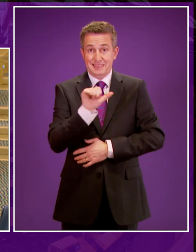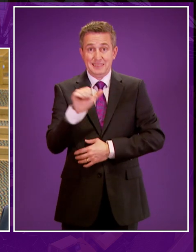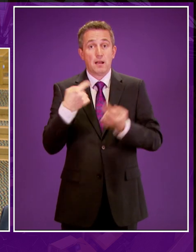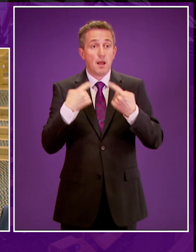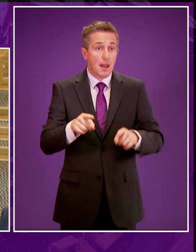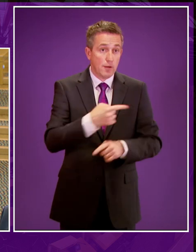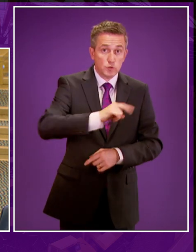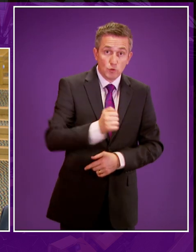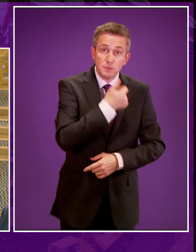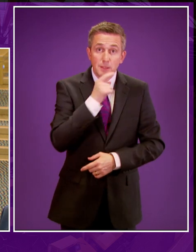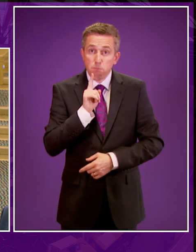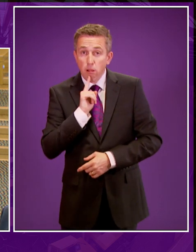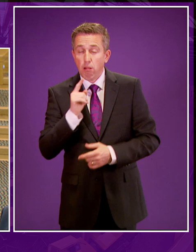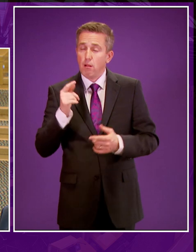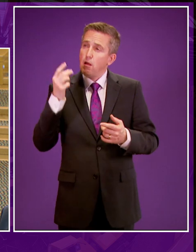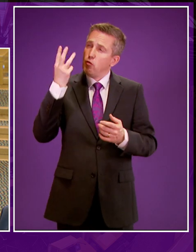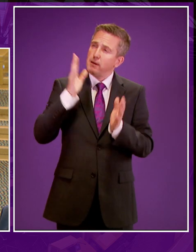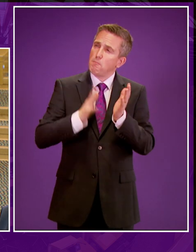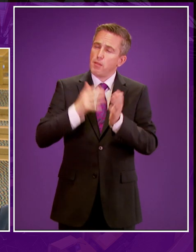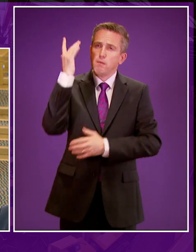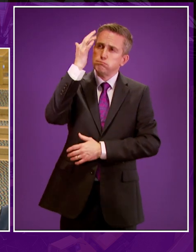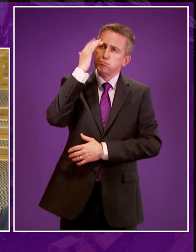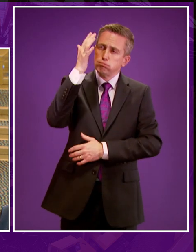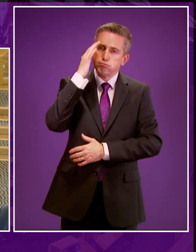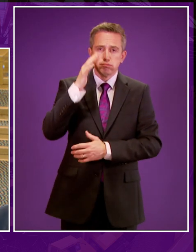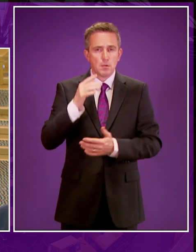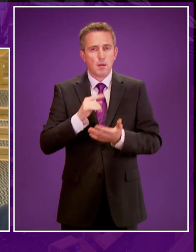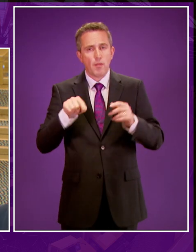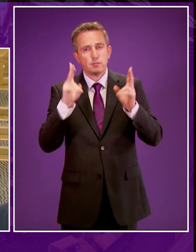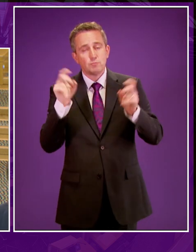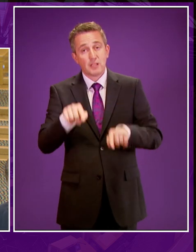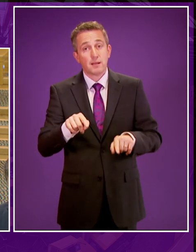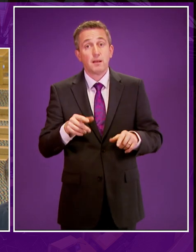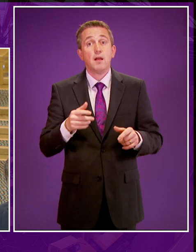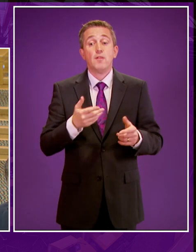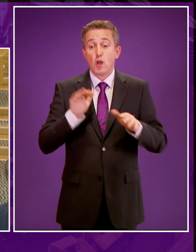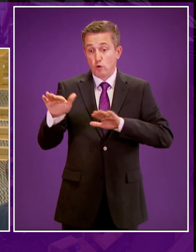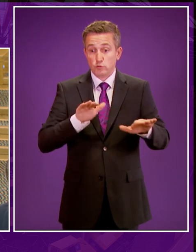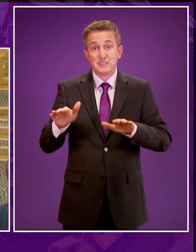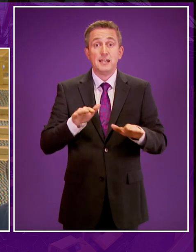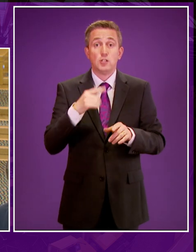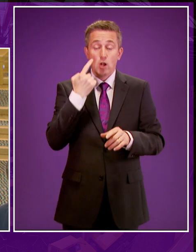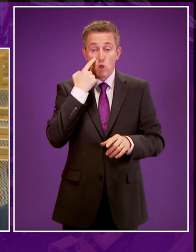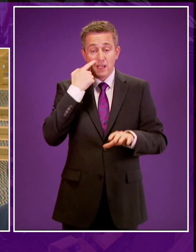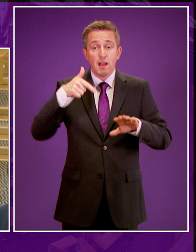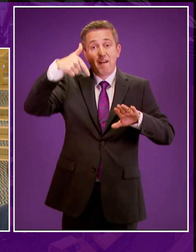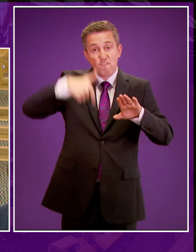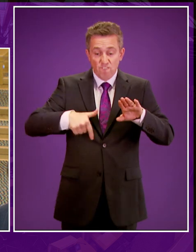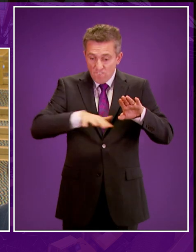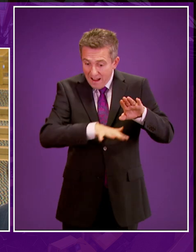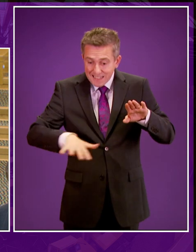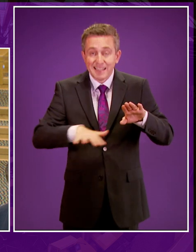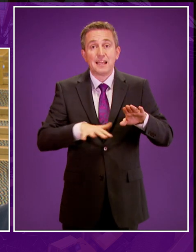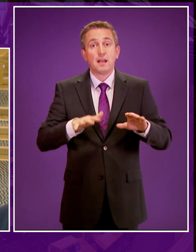the people of Scotland almost three months to consider the evidence in advance of our public consultation. That consultation, Talking Fracking, was launched on